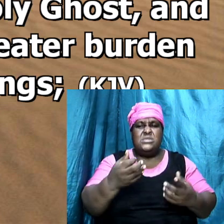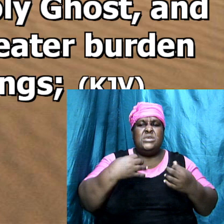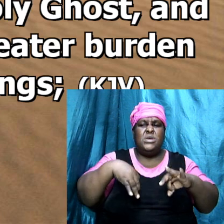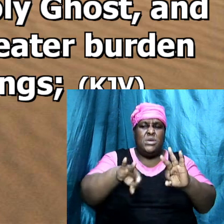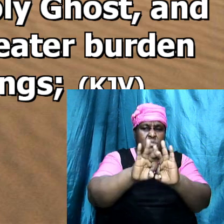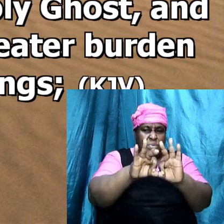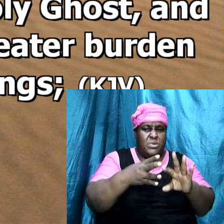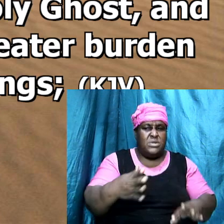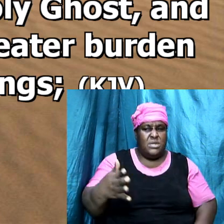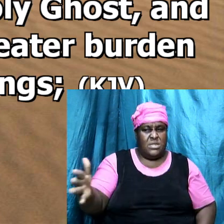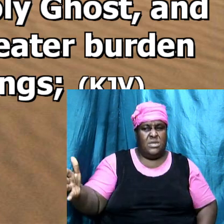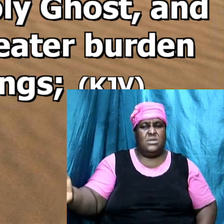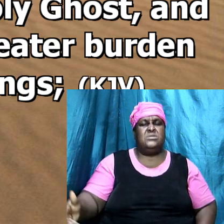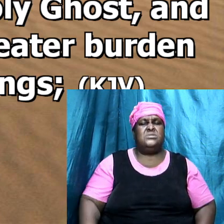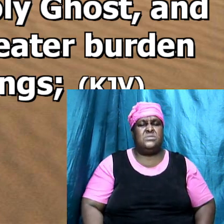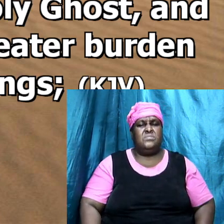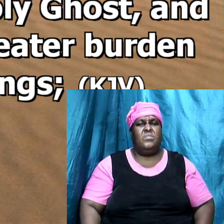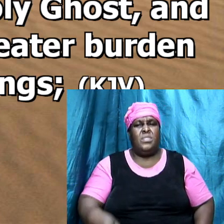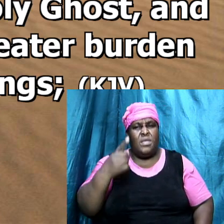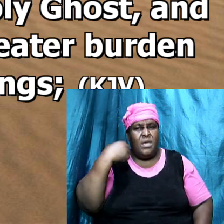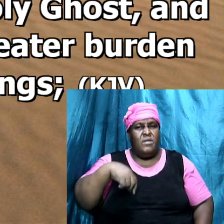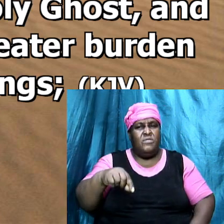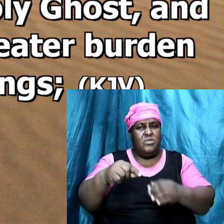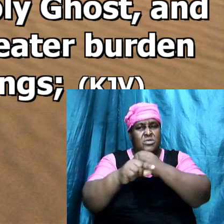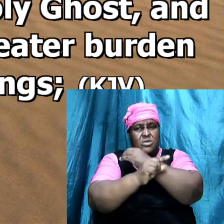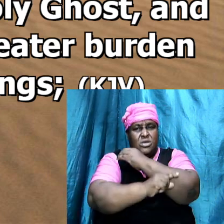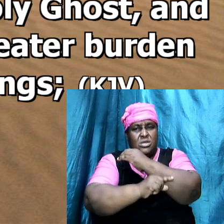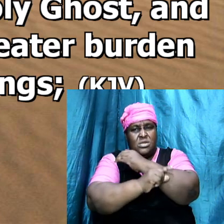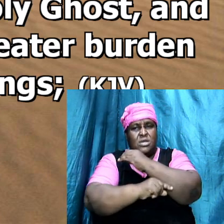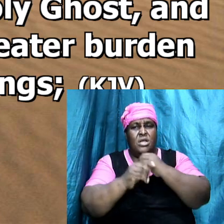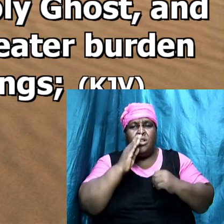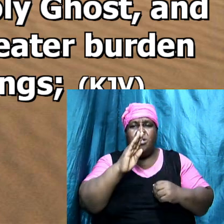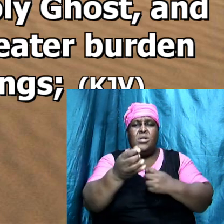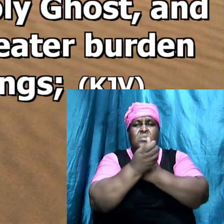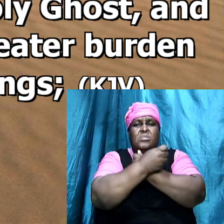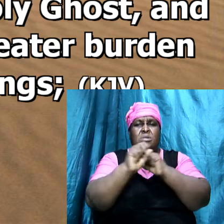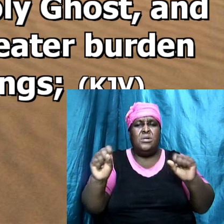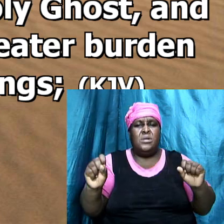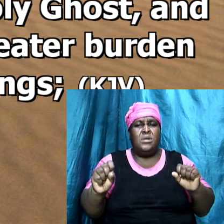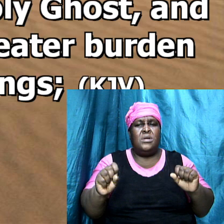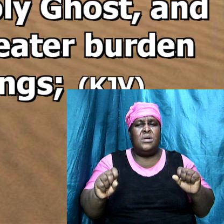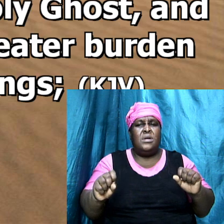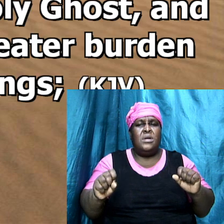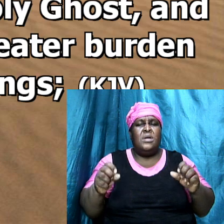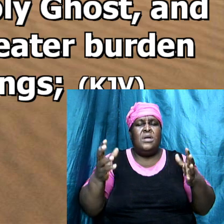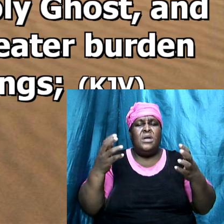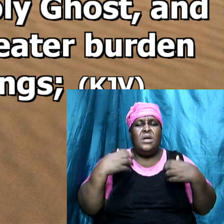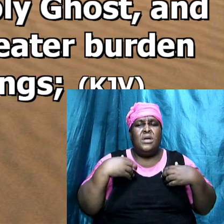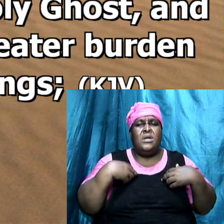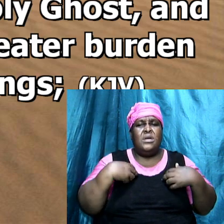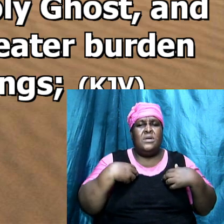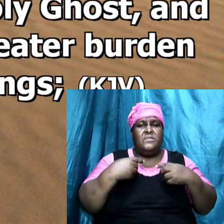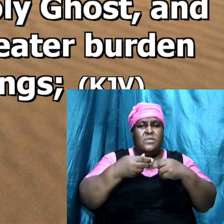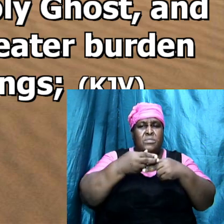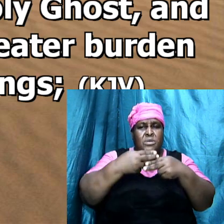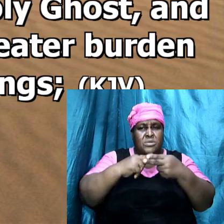Jews were saying that look here for Gentiles to be saved they have to be circumcised like how they were circumcised